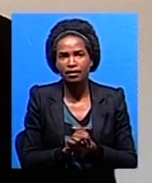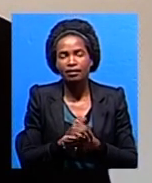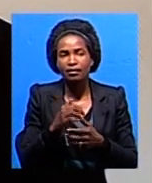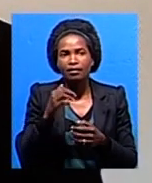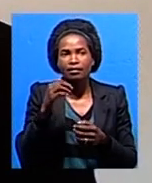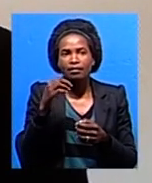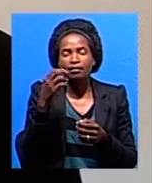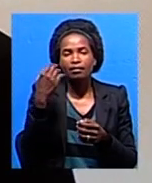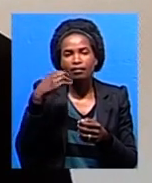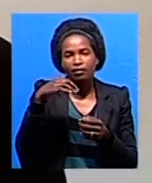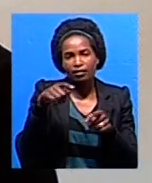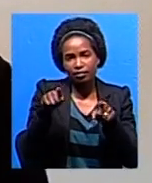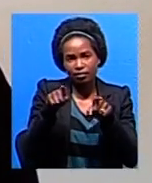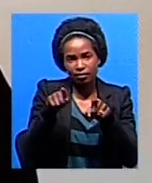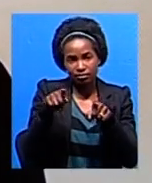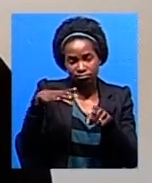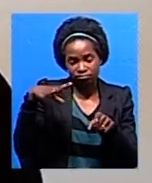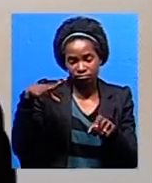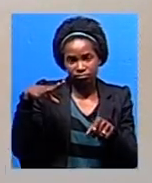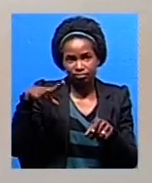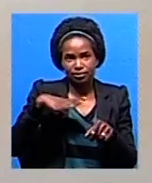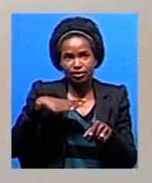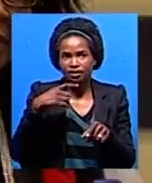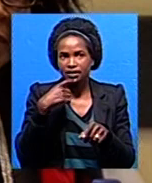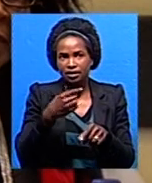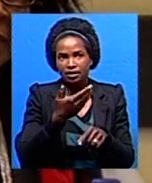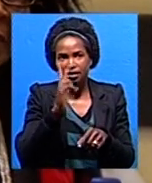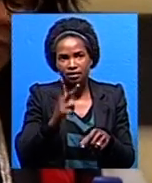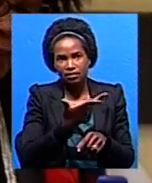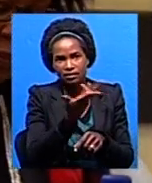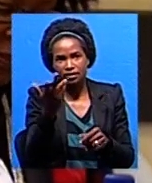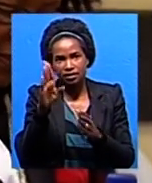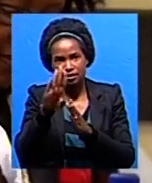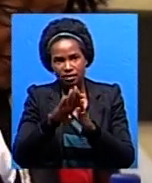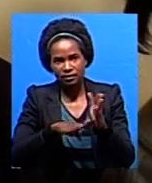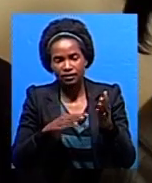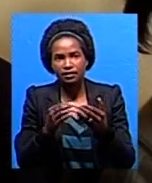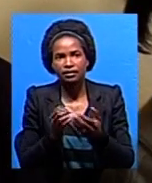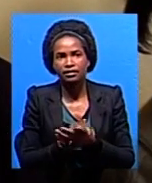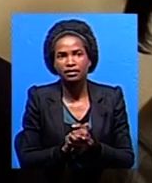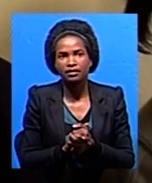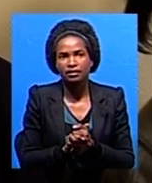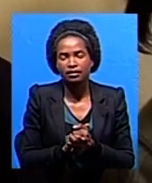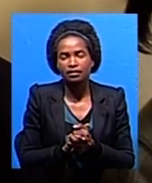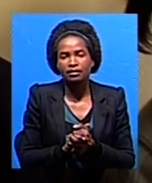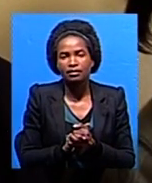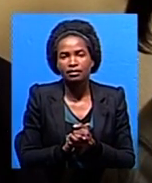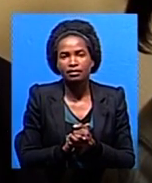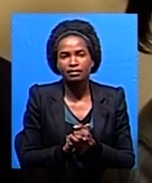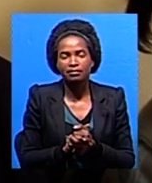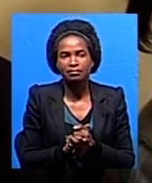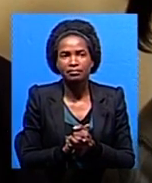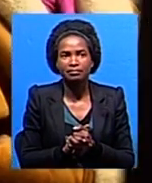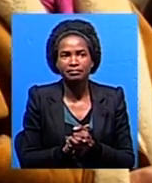executive officer, Jerry Madinohamba, wants all to come on board while also suggesting the reform of the health bodies to suit the current